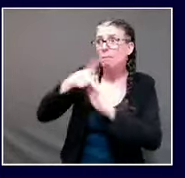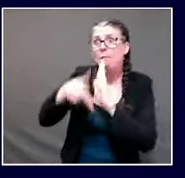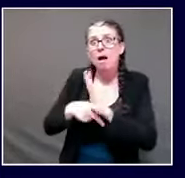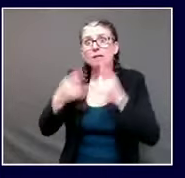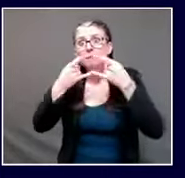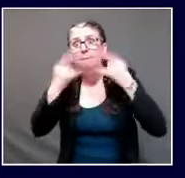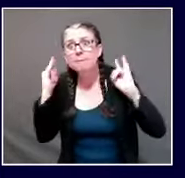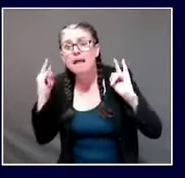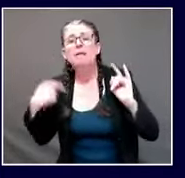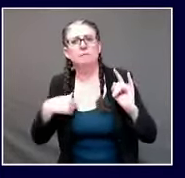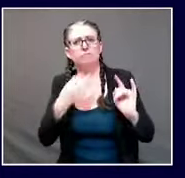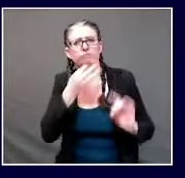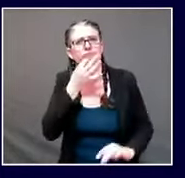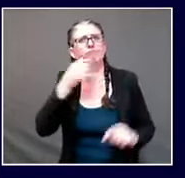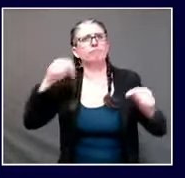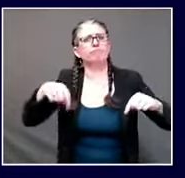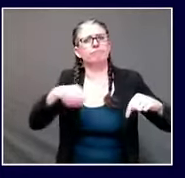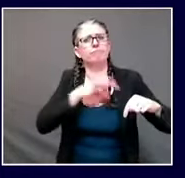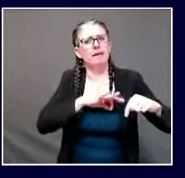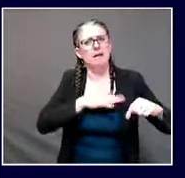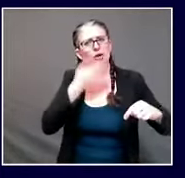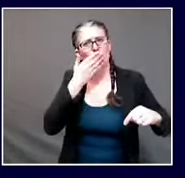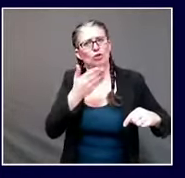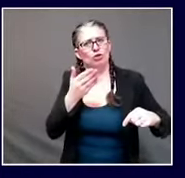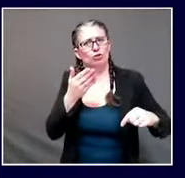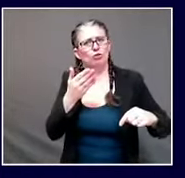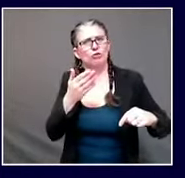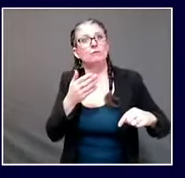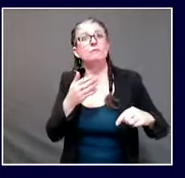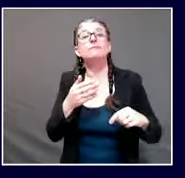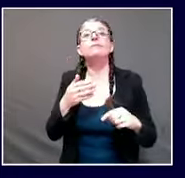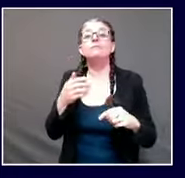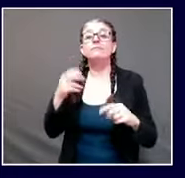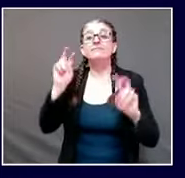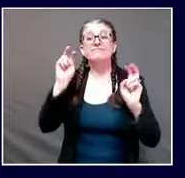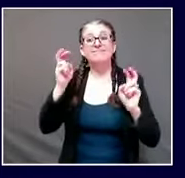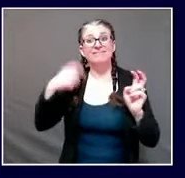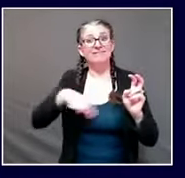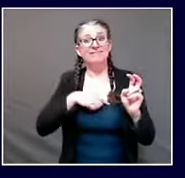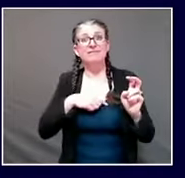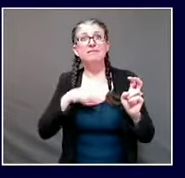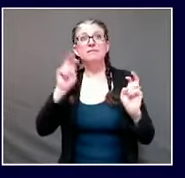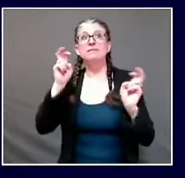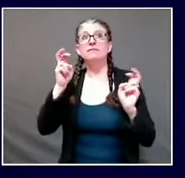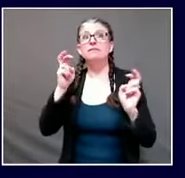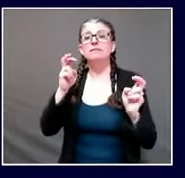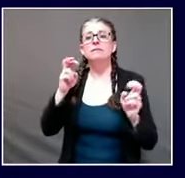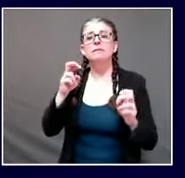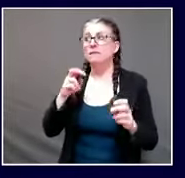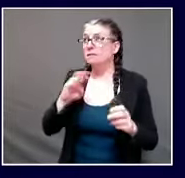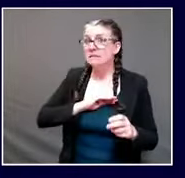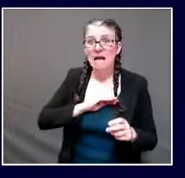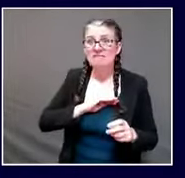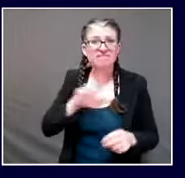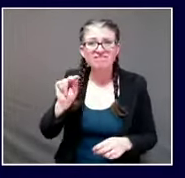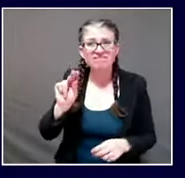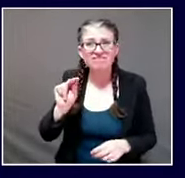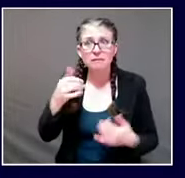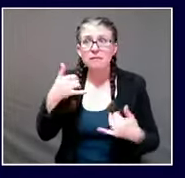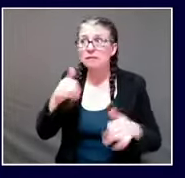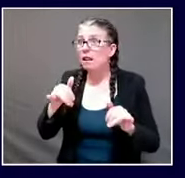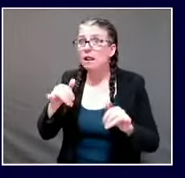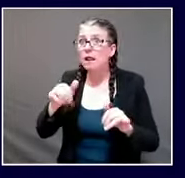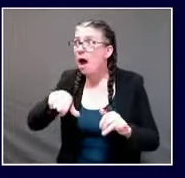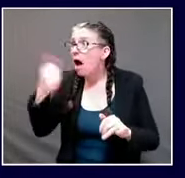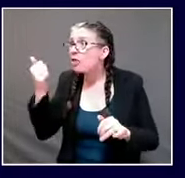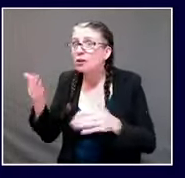are looking to see what else is out there what might work and what else we might change we had nothing to announce today but that is an ongoing